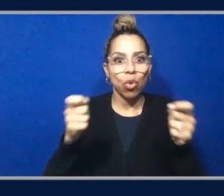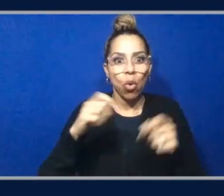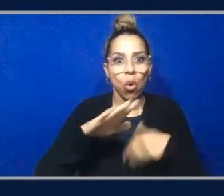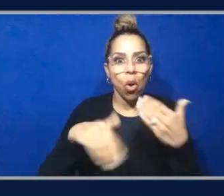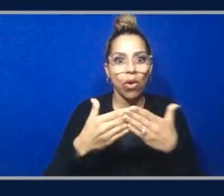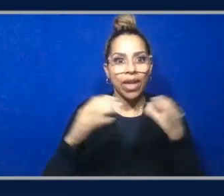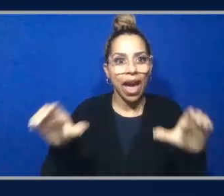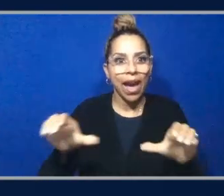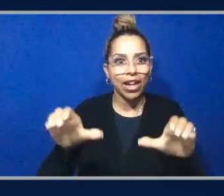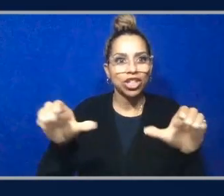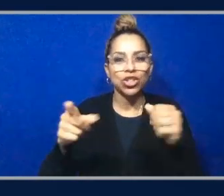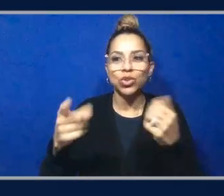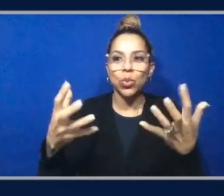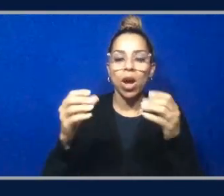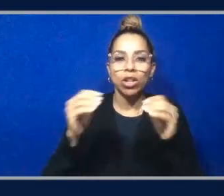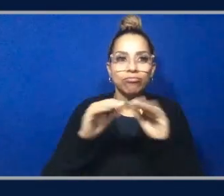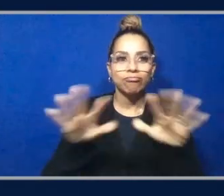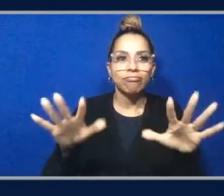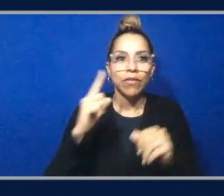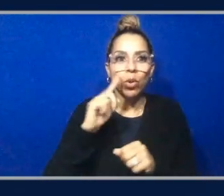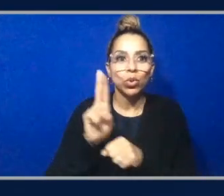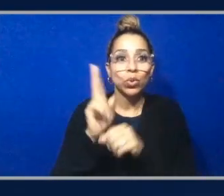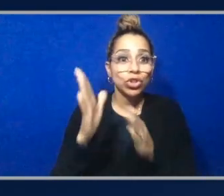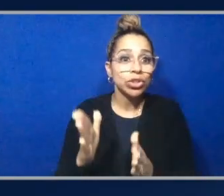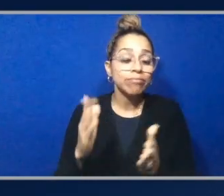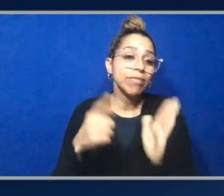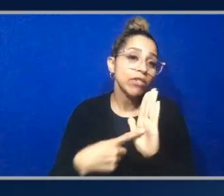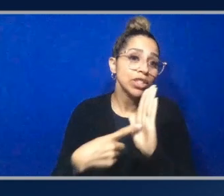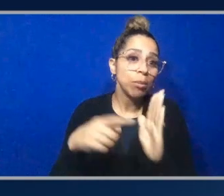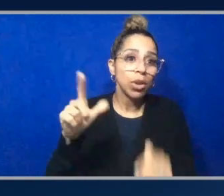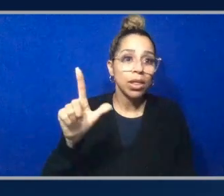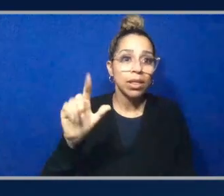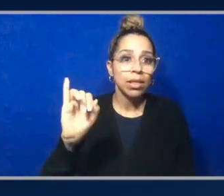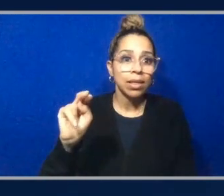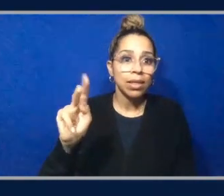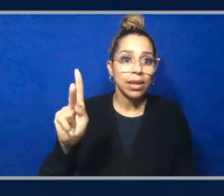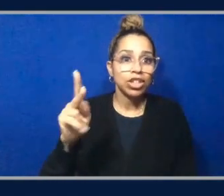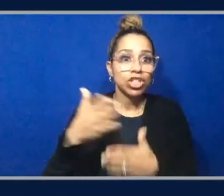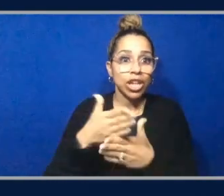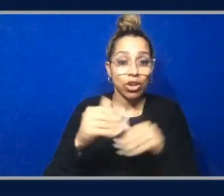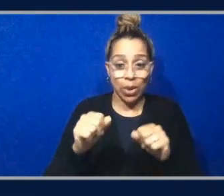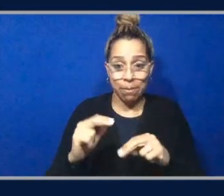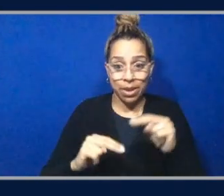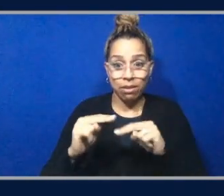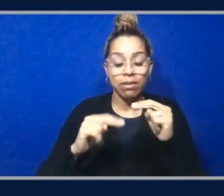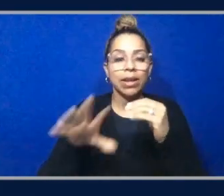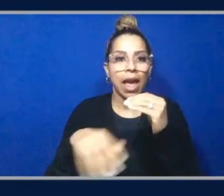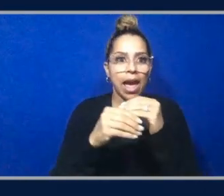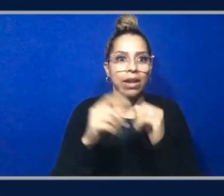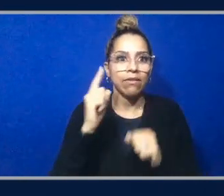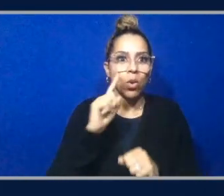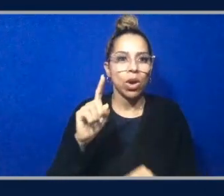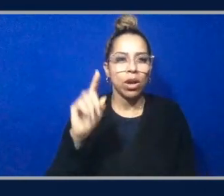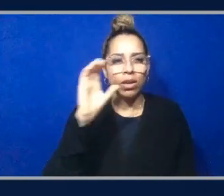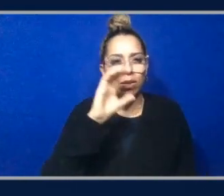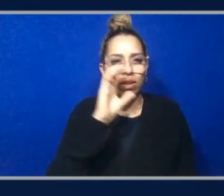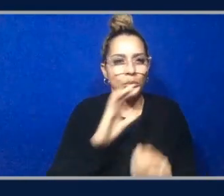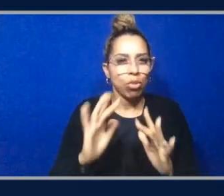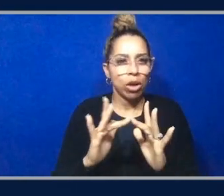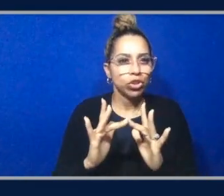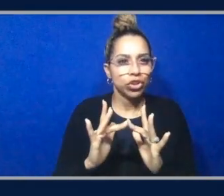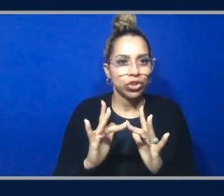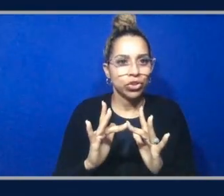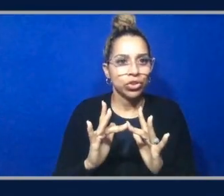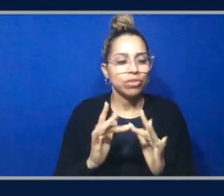maybe you want to build yeah like a link share you can build that and add it into the storage browser component very cool so well we're just about out of time i want to make sure our